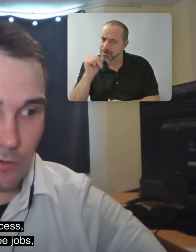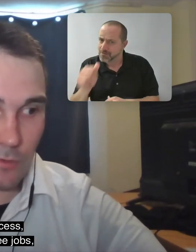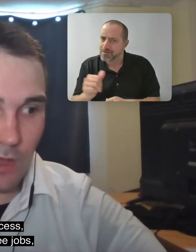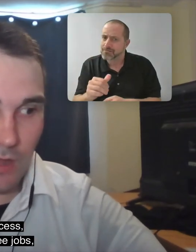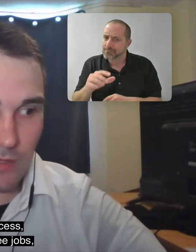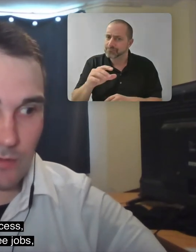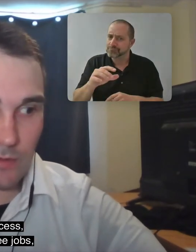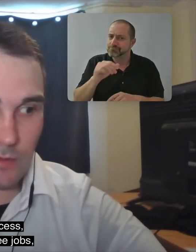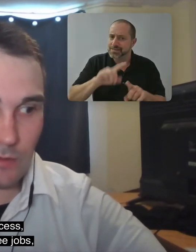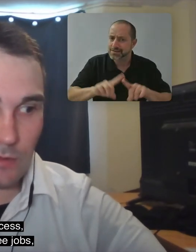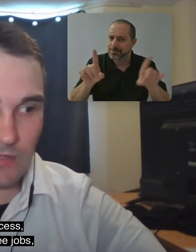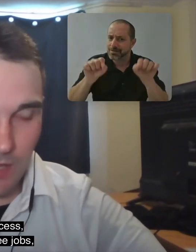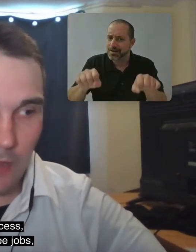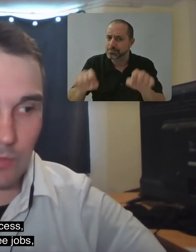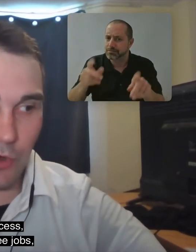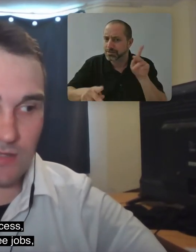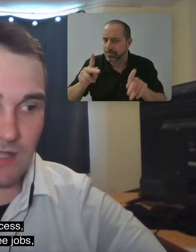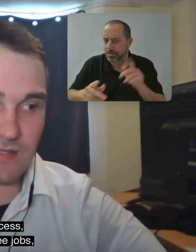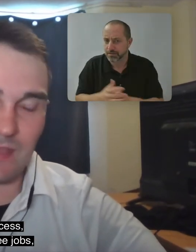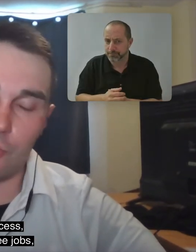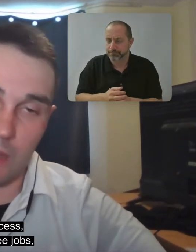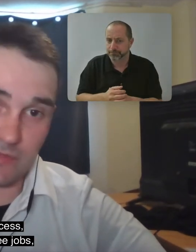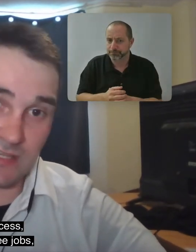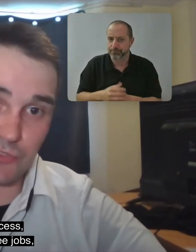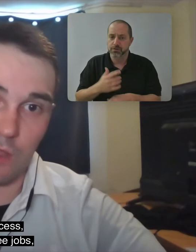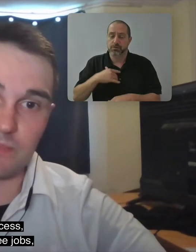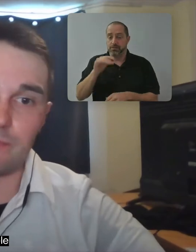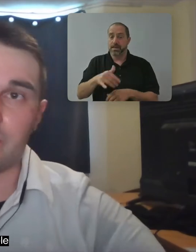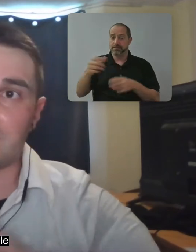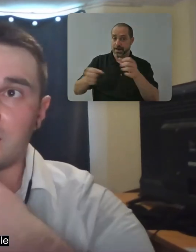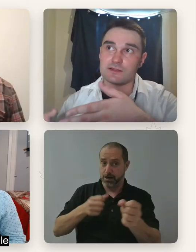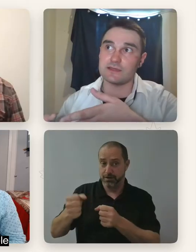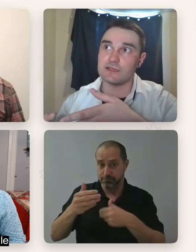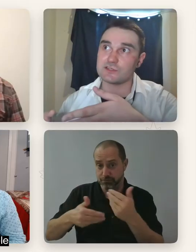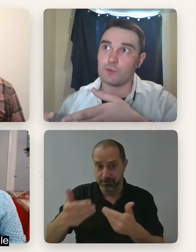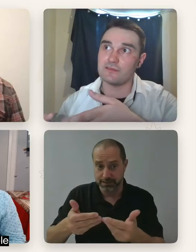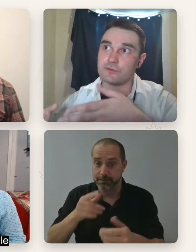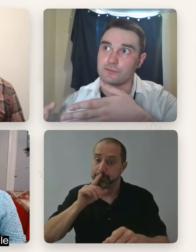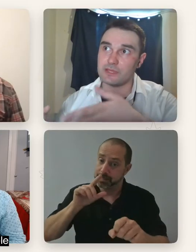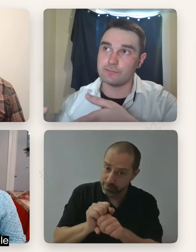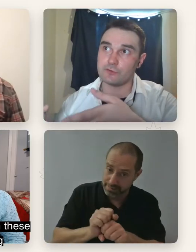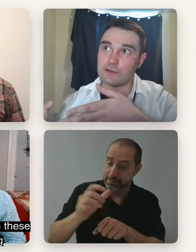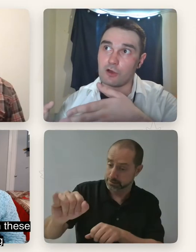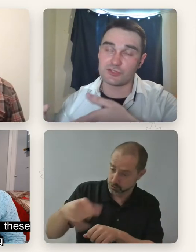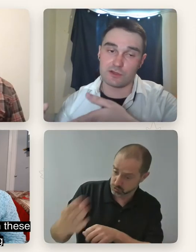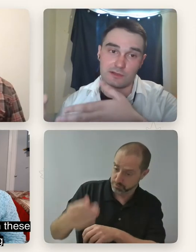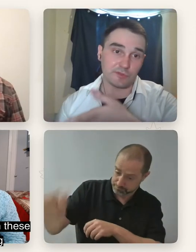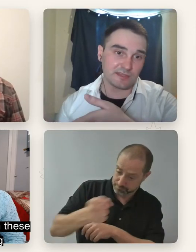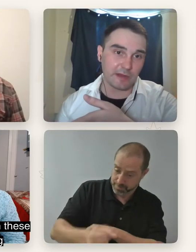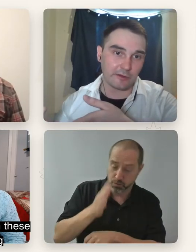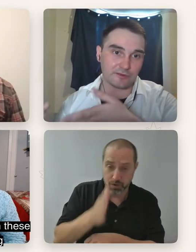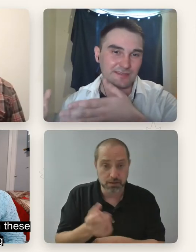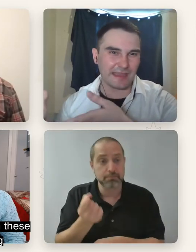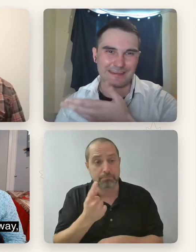So I, it's a hiring process, and they don't guarantee jobs. But basically, it's a way for people that are struggling